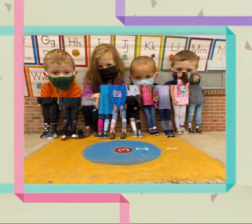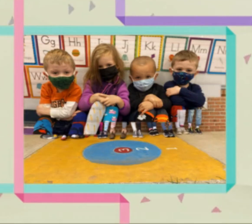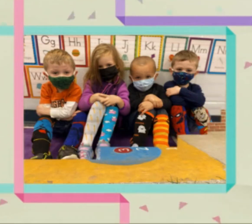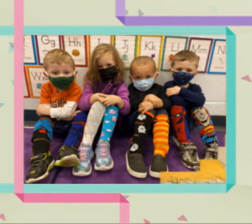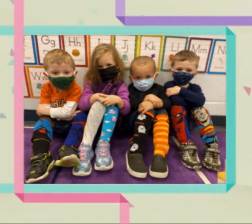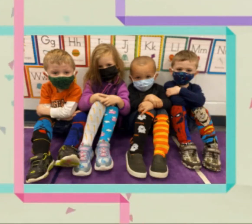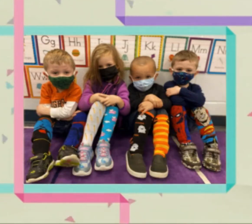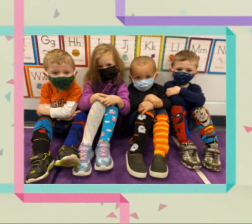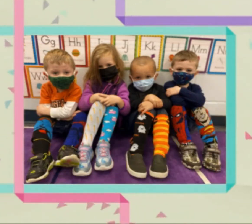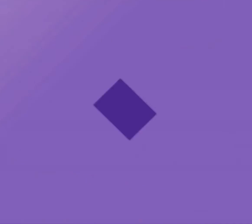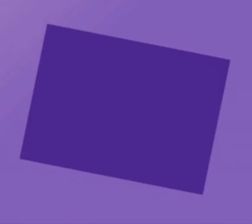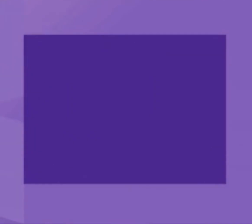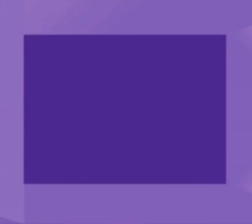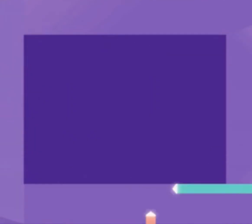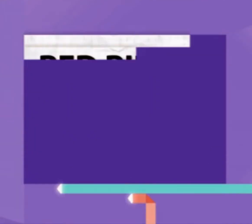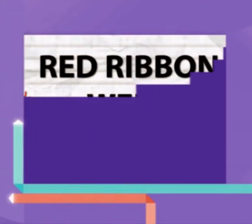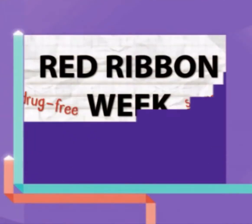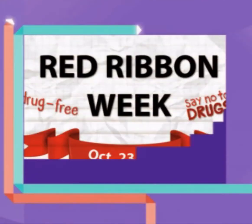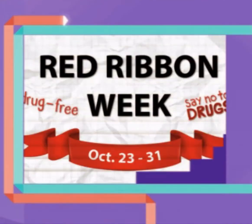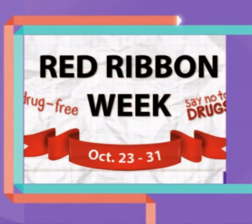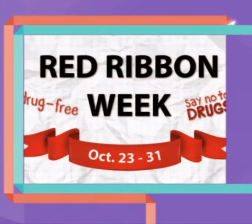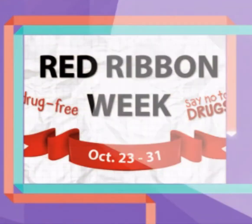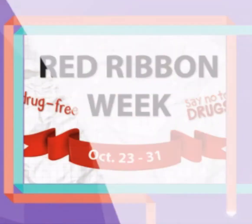one way to make sure you accomplish all those dreams, all those goals.